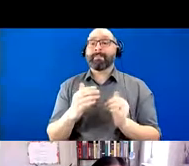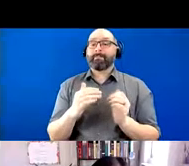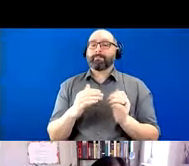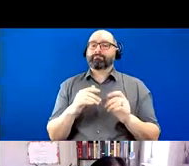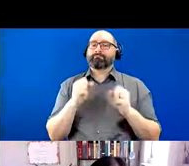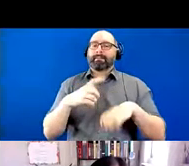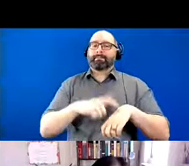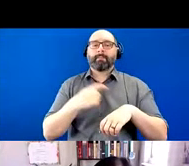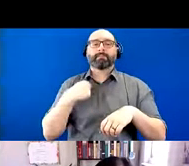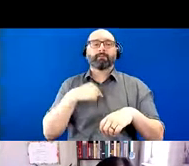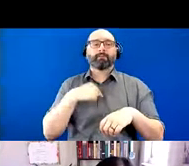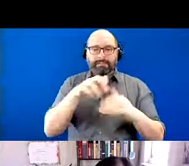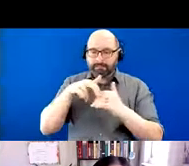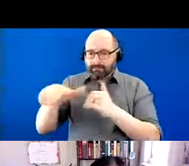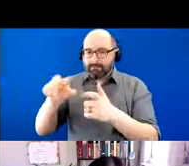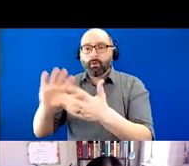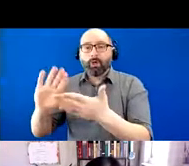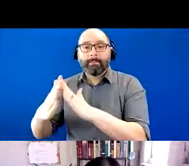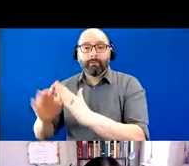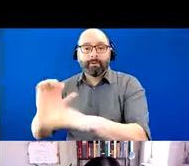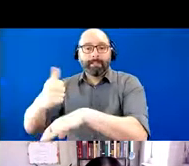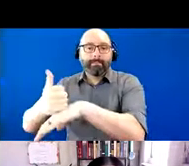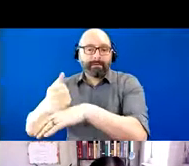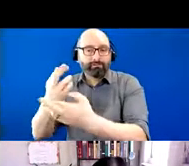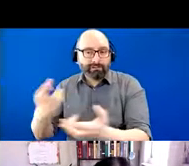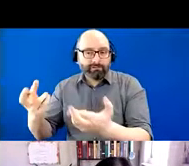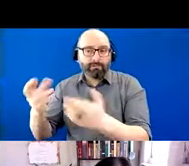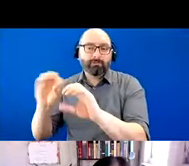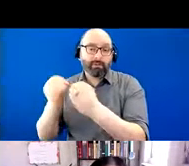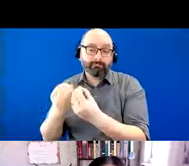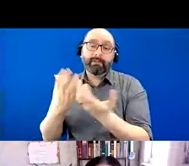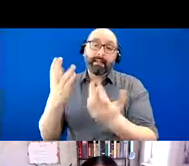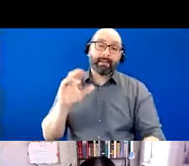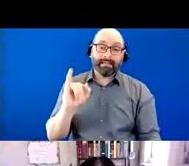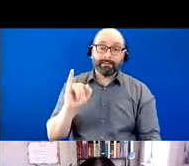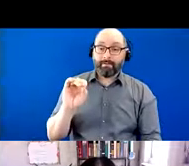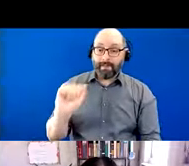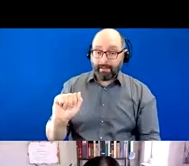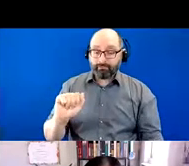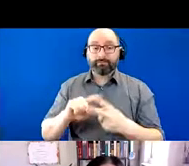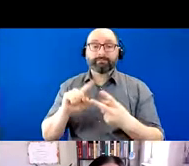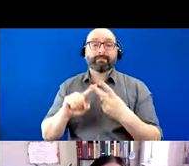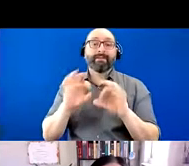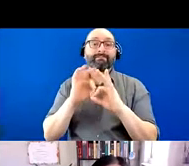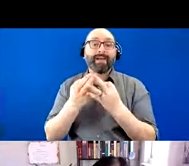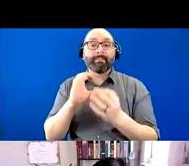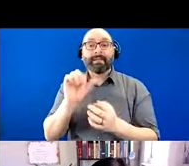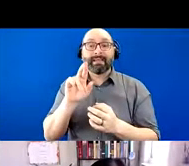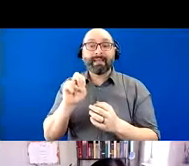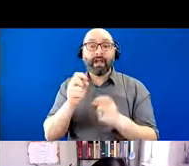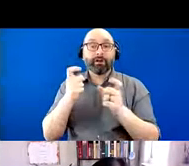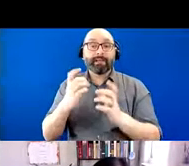community-based resources and organizations like the Institute on Aging Family Caregiver Alliance and